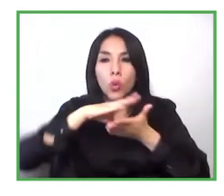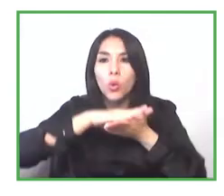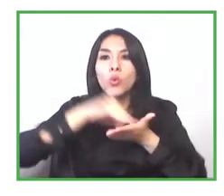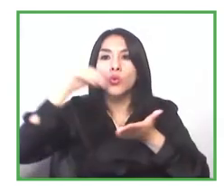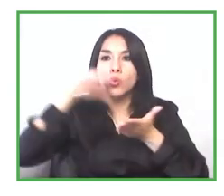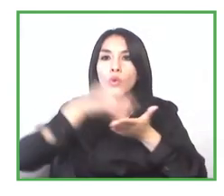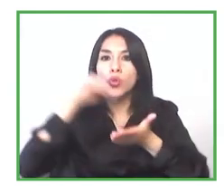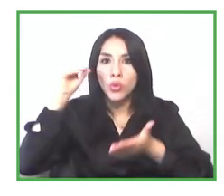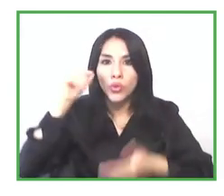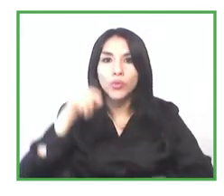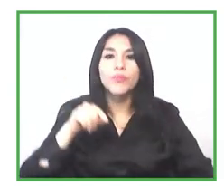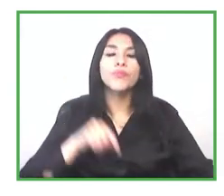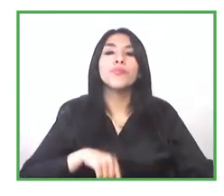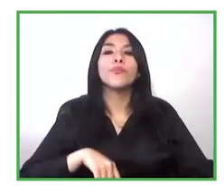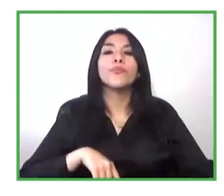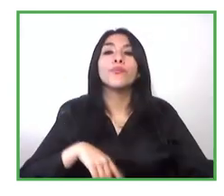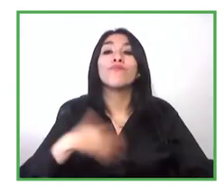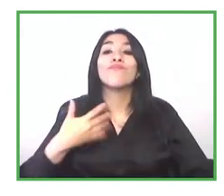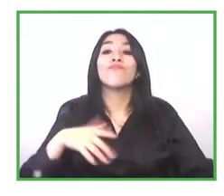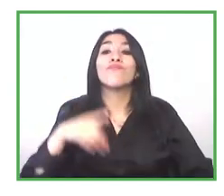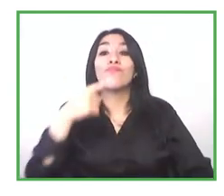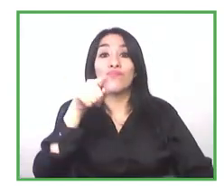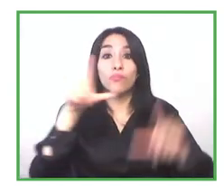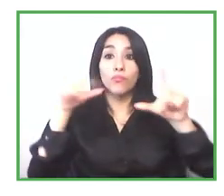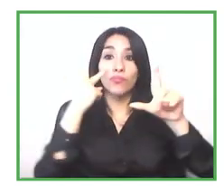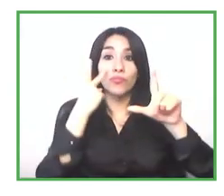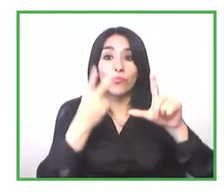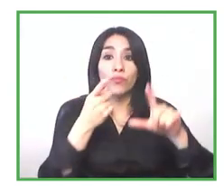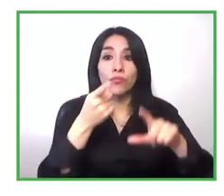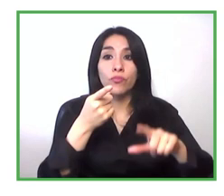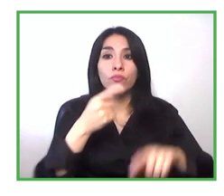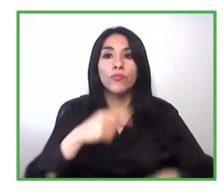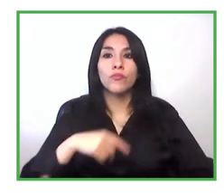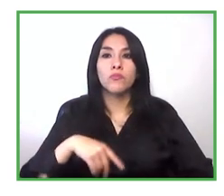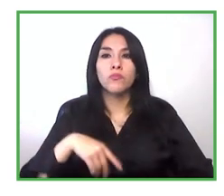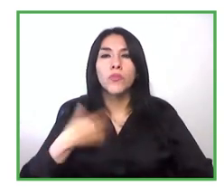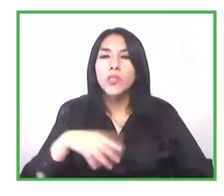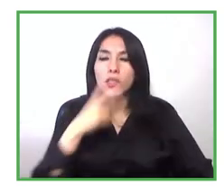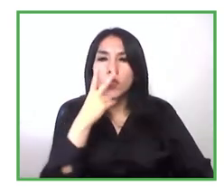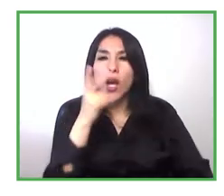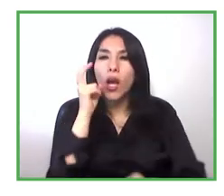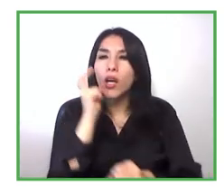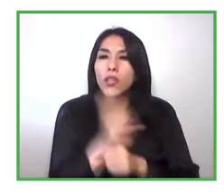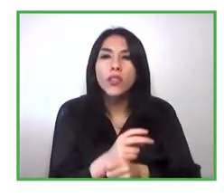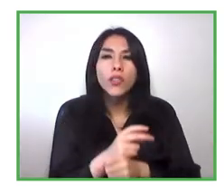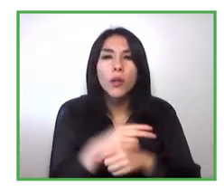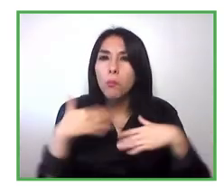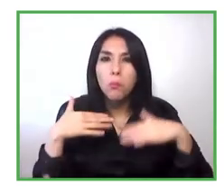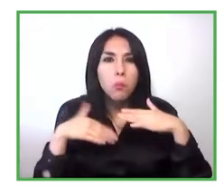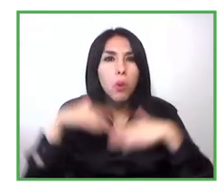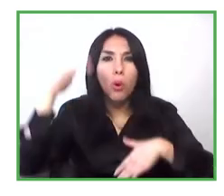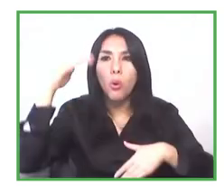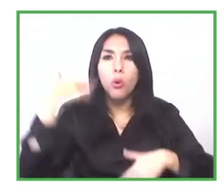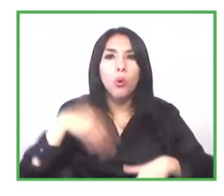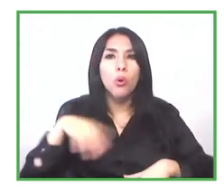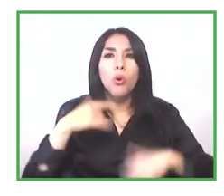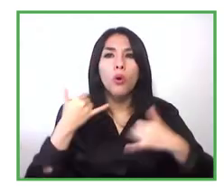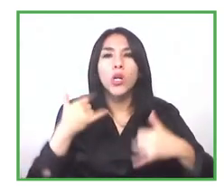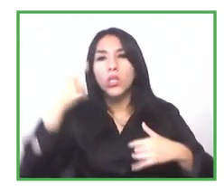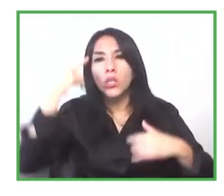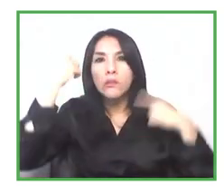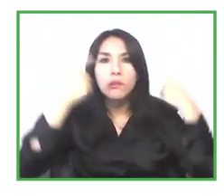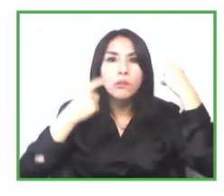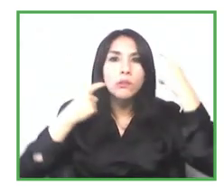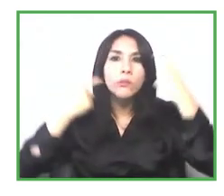gaps that we have in our beneficiaries has been one of the greatest difficulties as our programs have changed the second